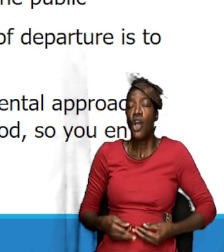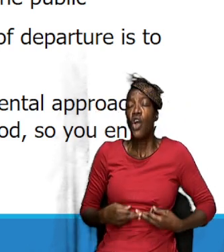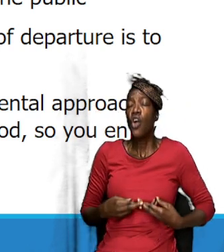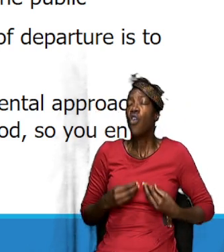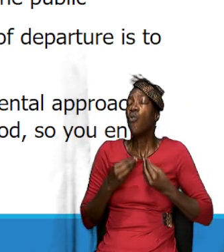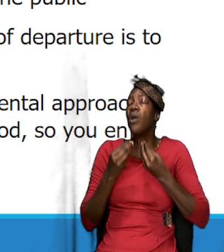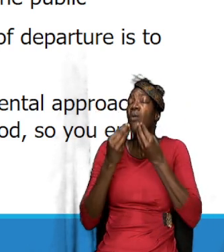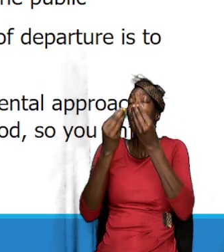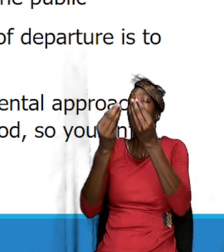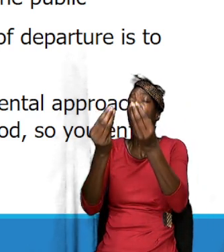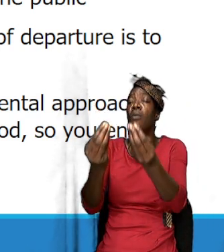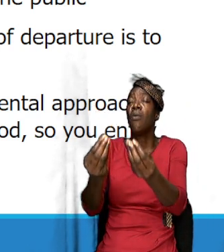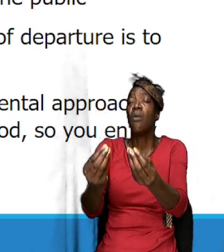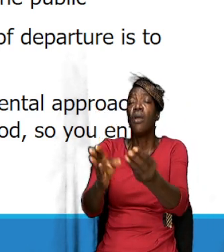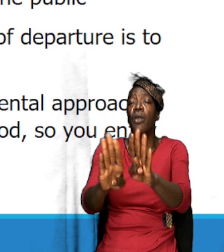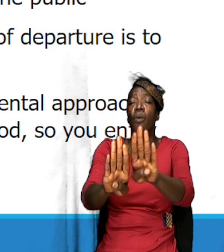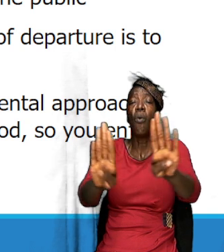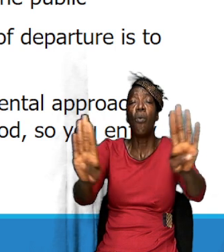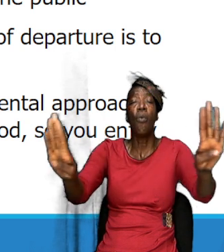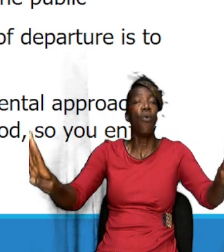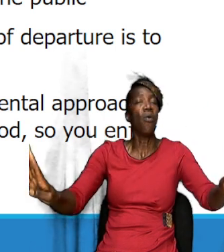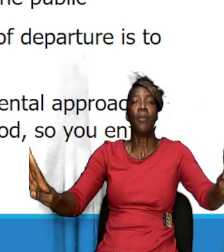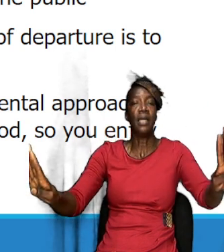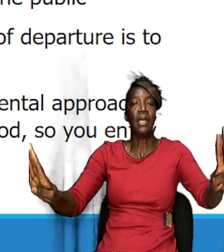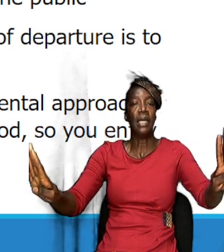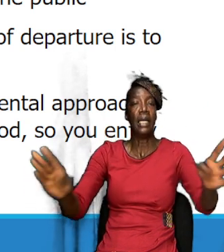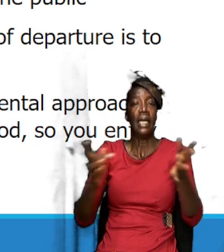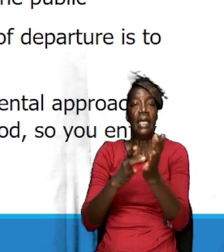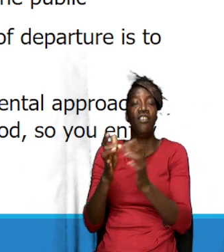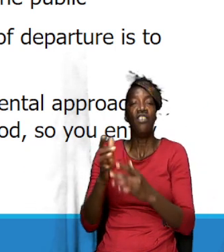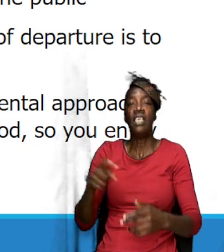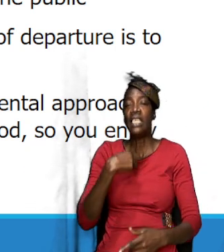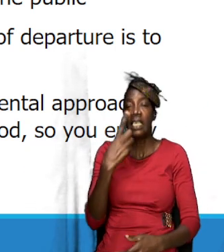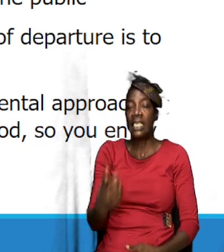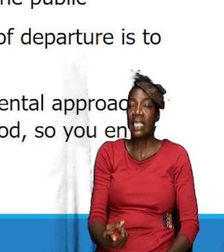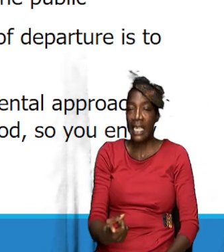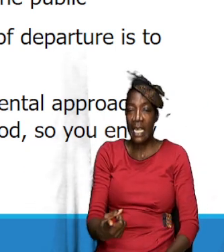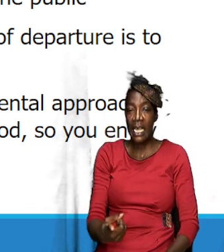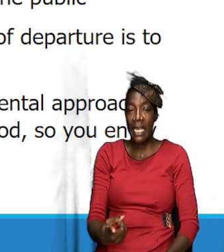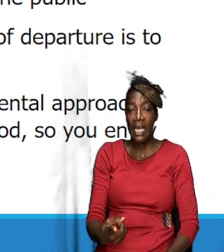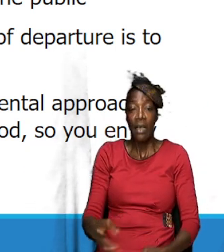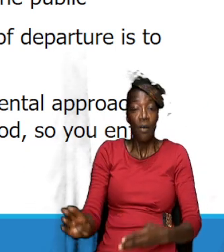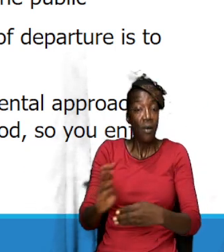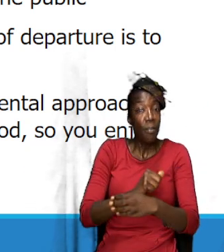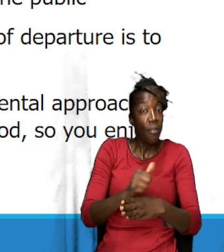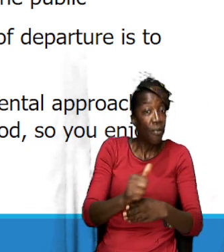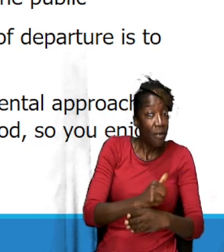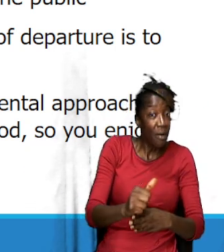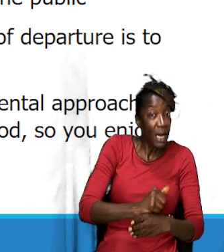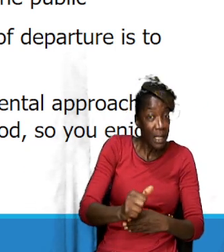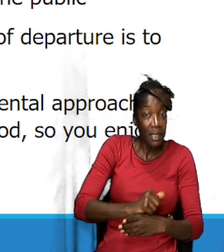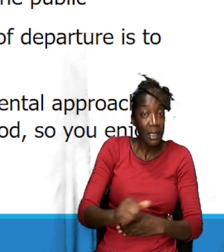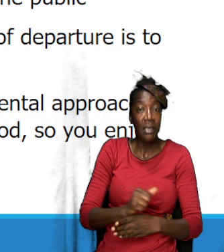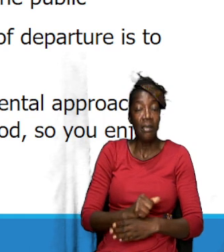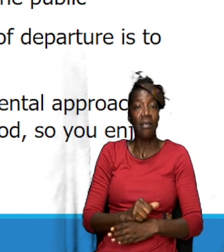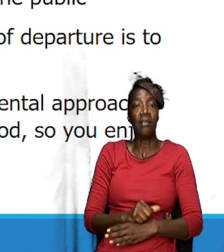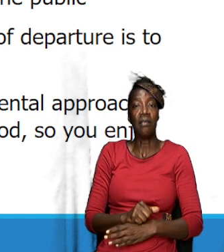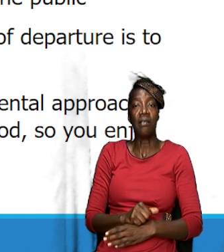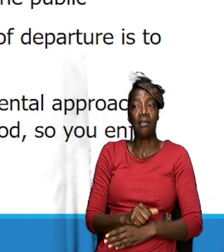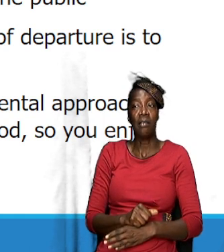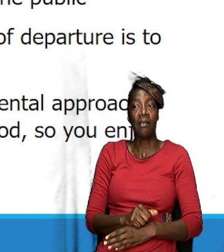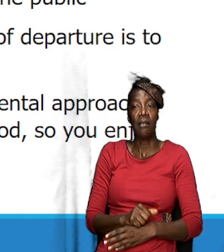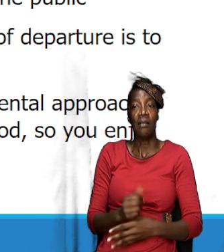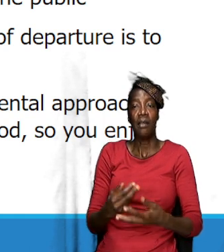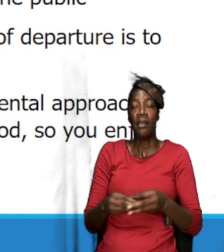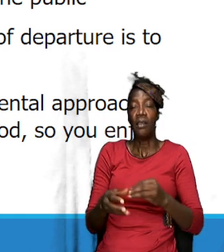thee openly. And so, Jesus said it and we see, he practices it. Now, a funny story.